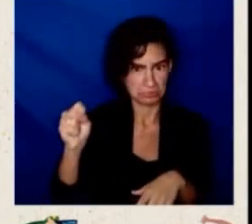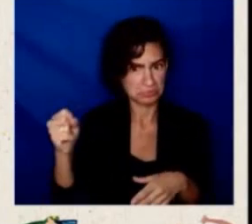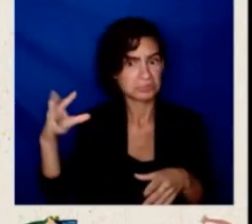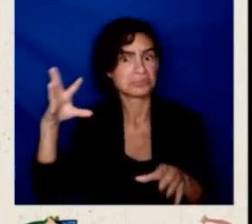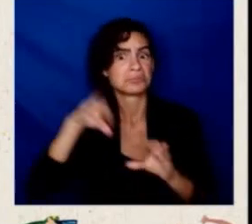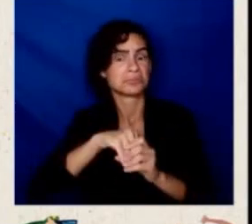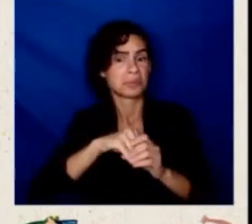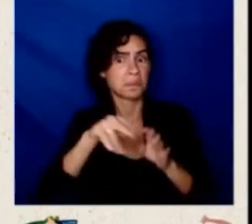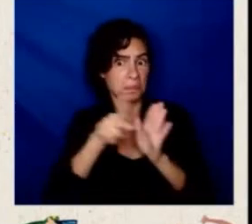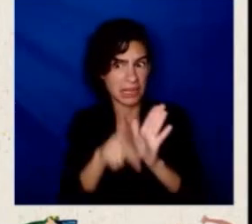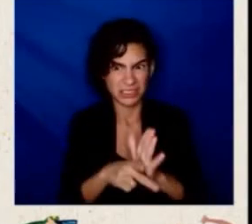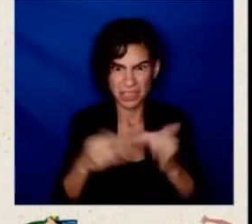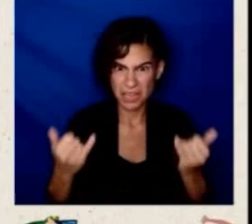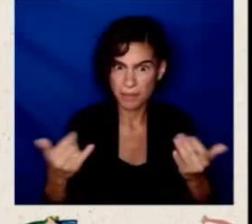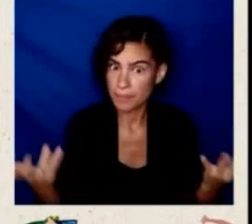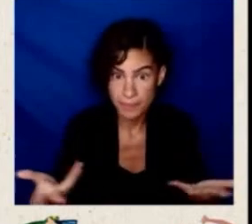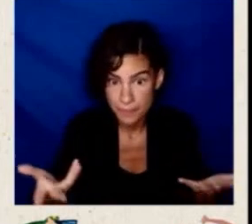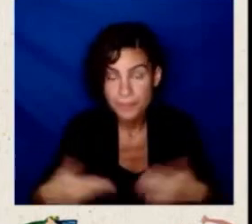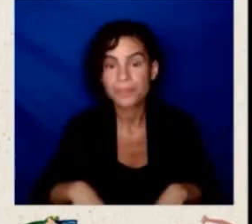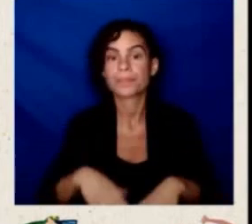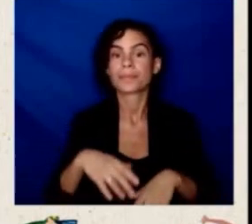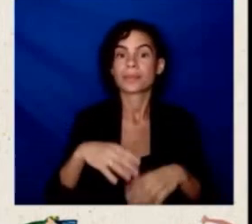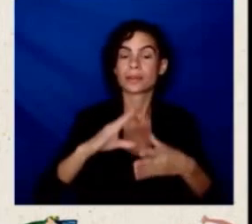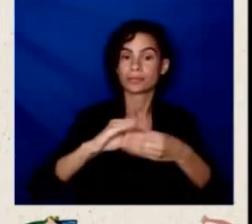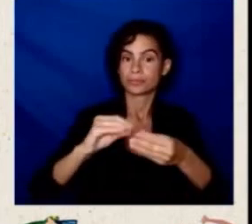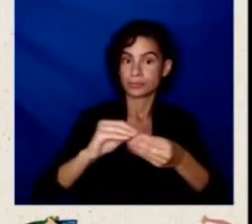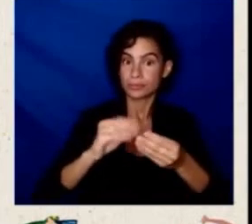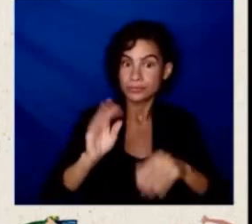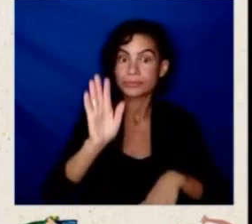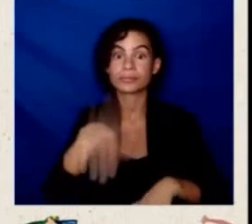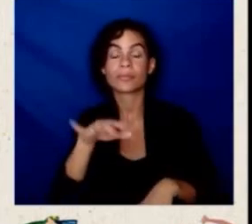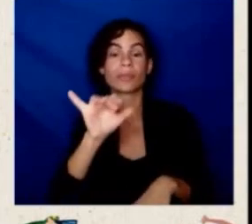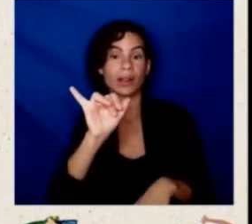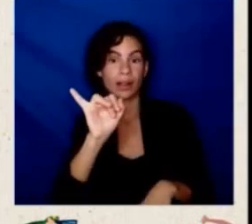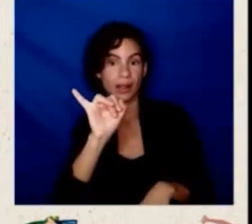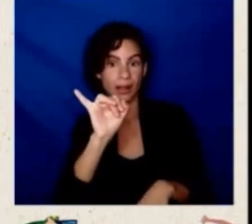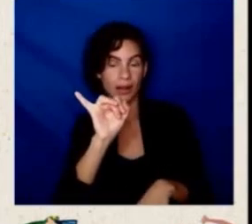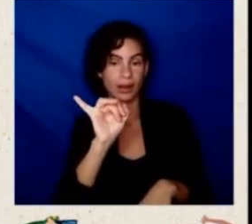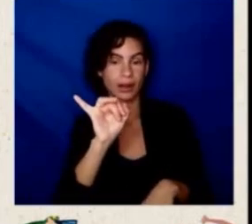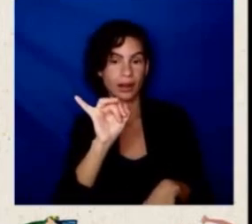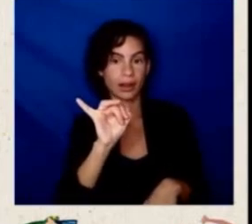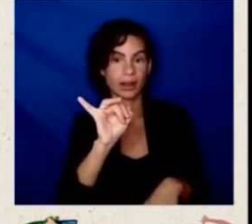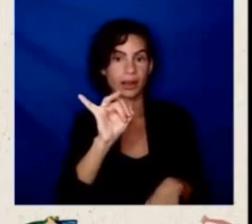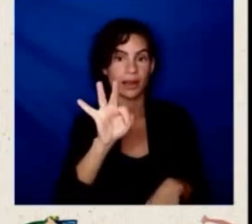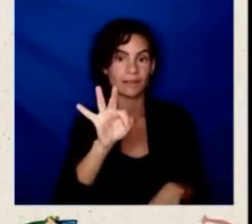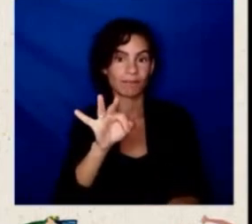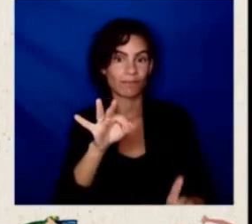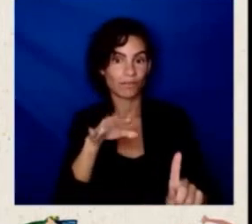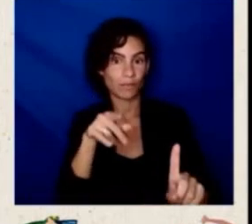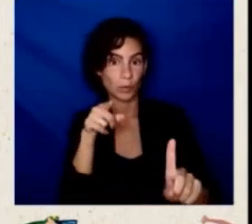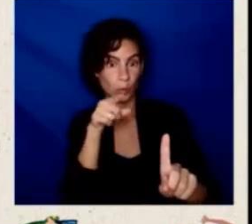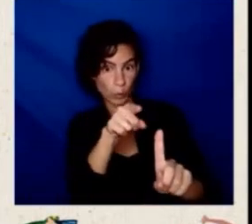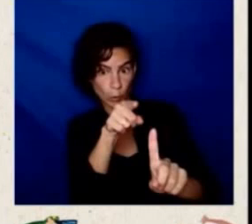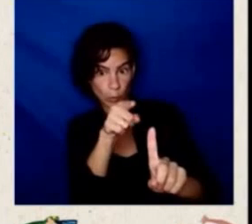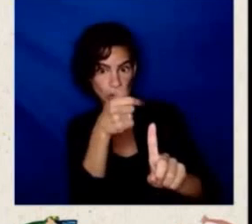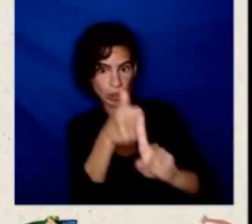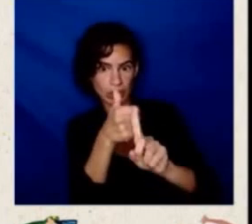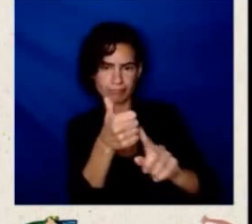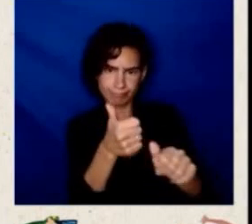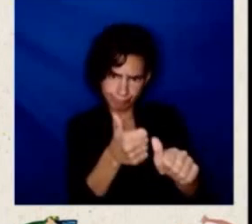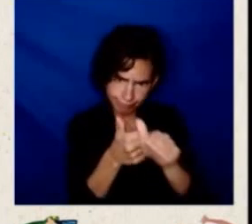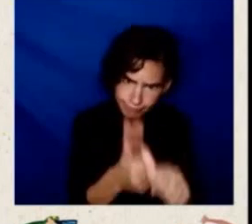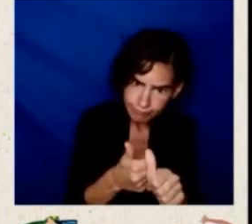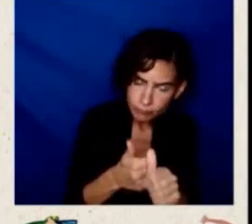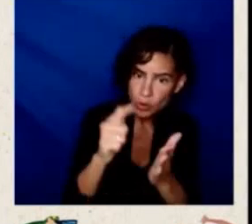quoting or reciting specifically to the statutory language of the immigration law which uses